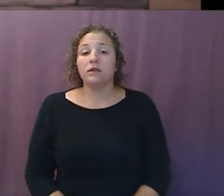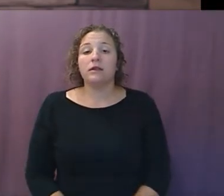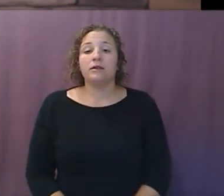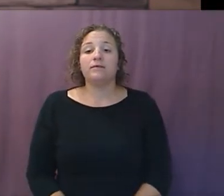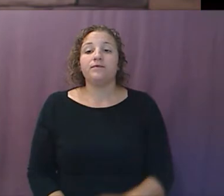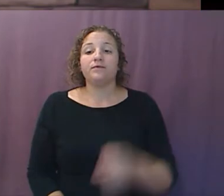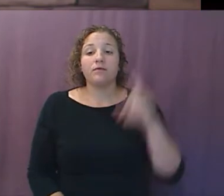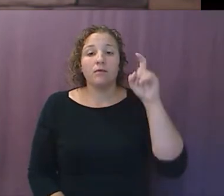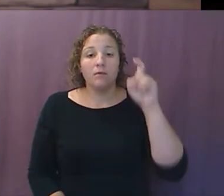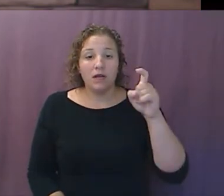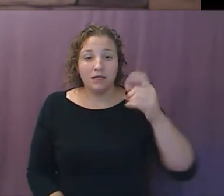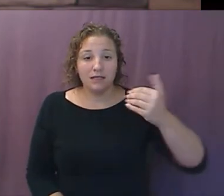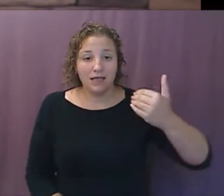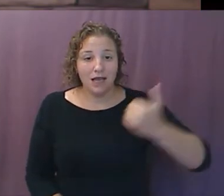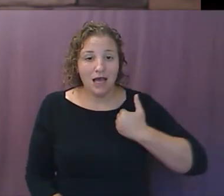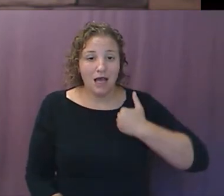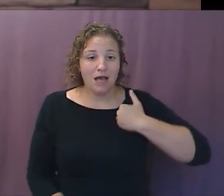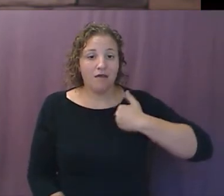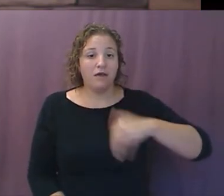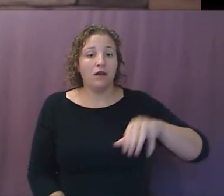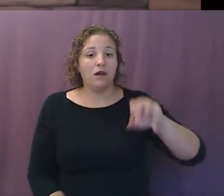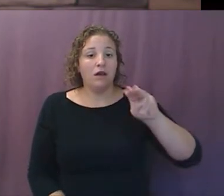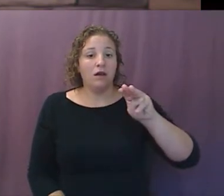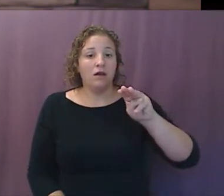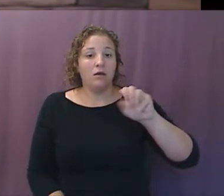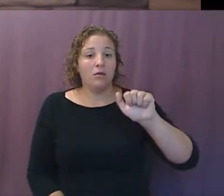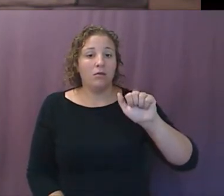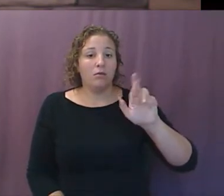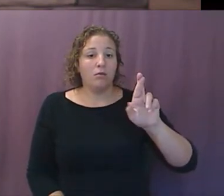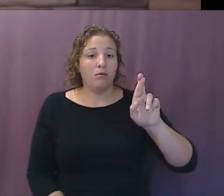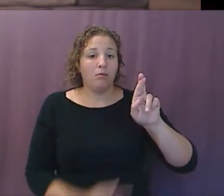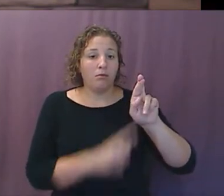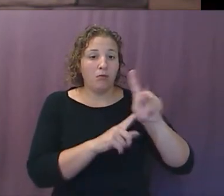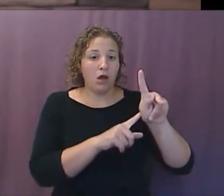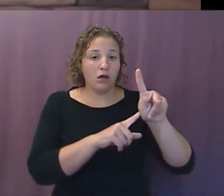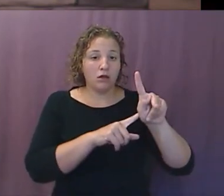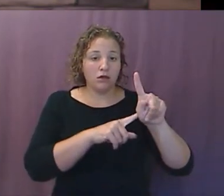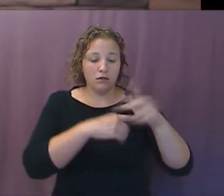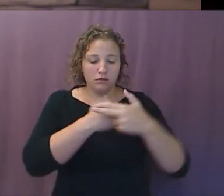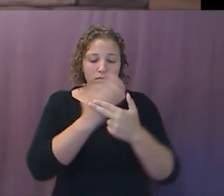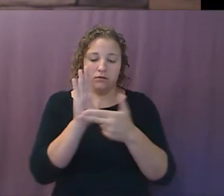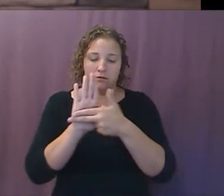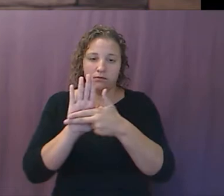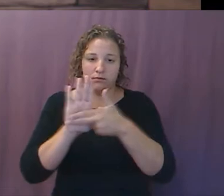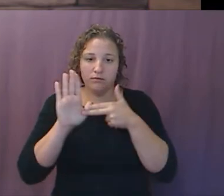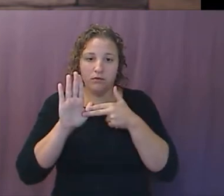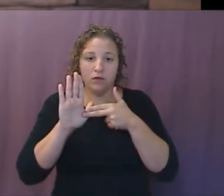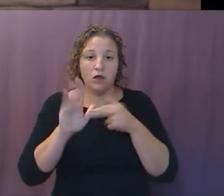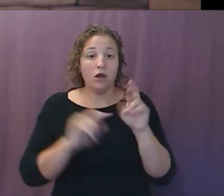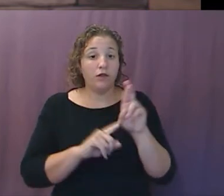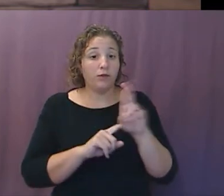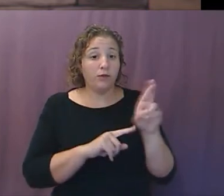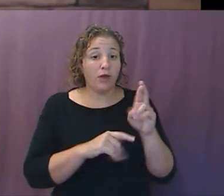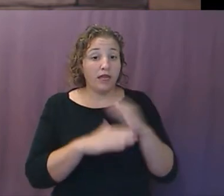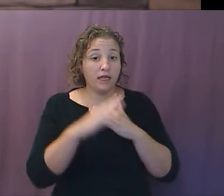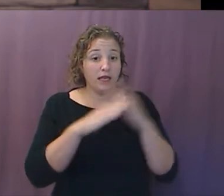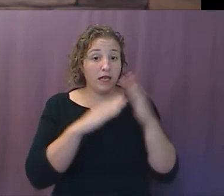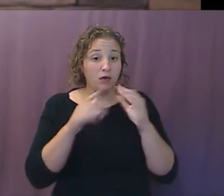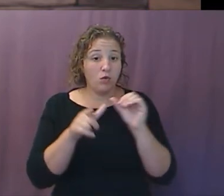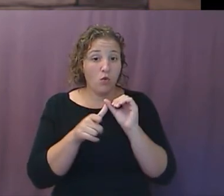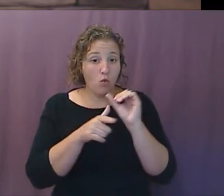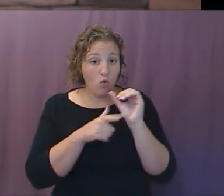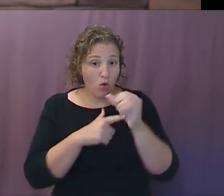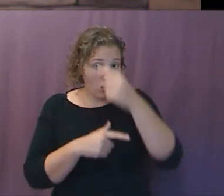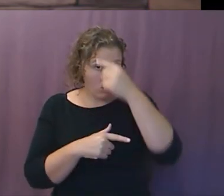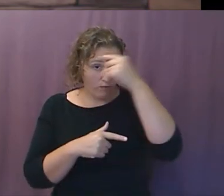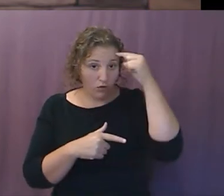to receive a mark in the right hand or in their foreheads, and we'll look at that a little more fully in a bit, that